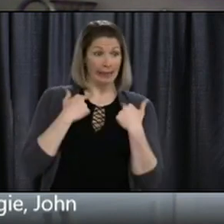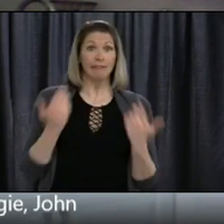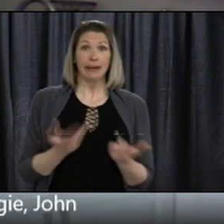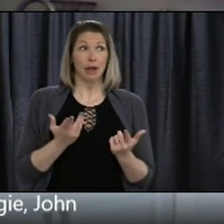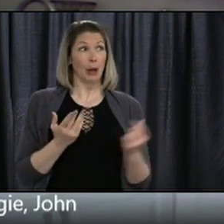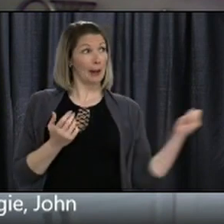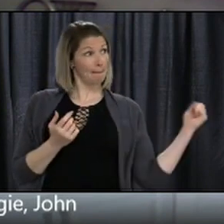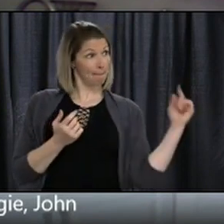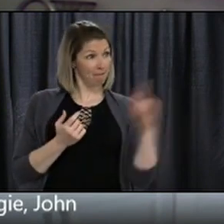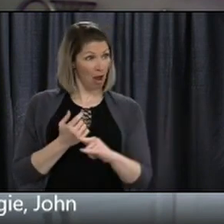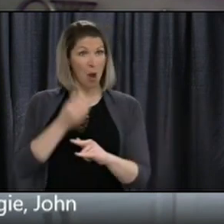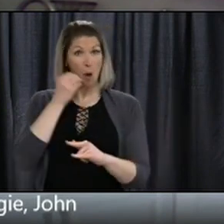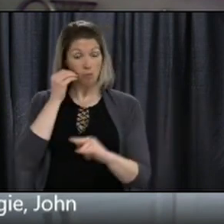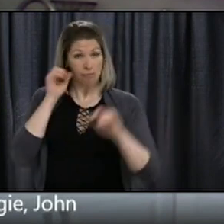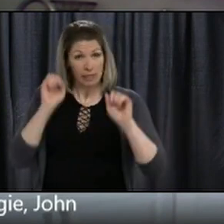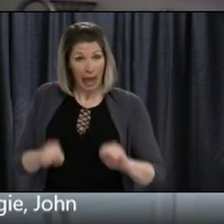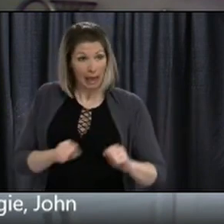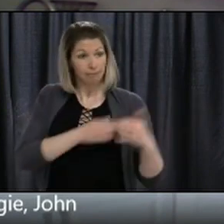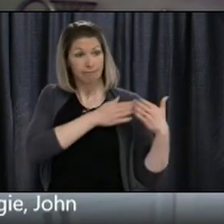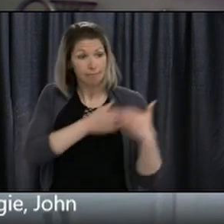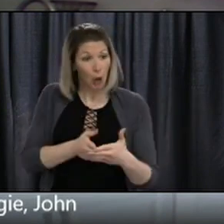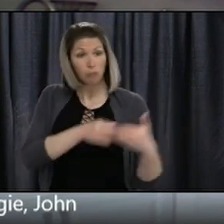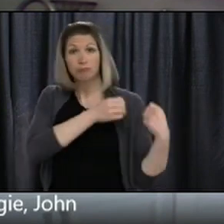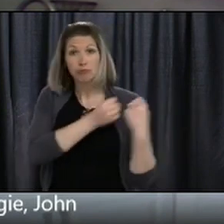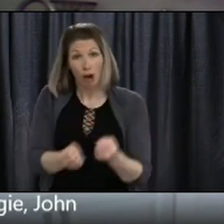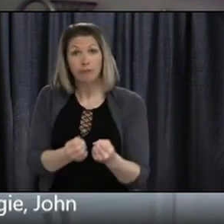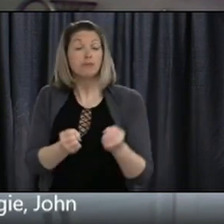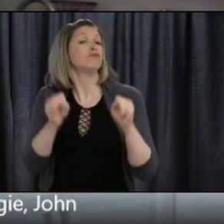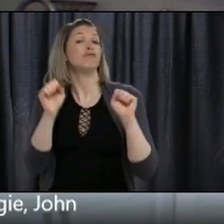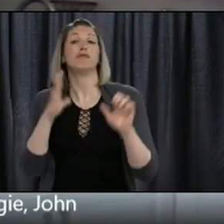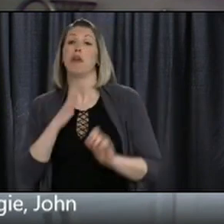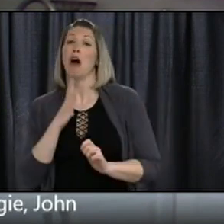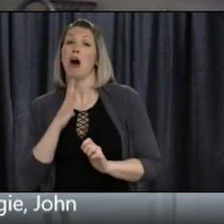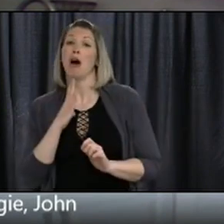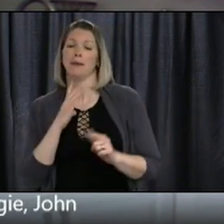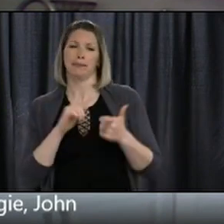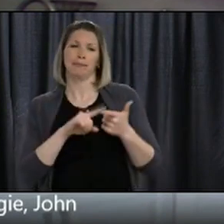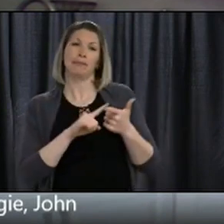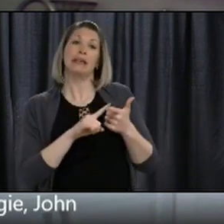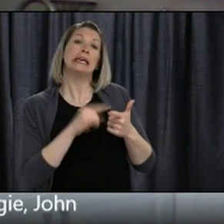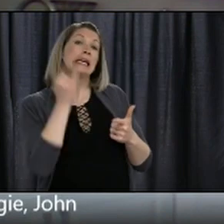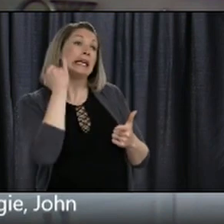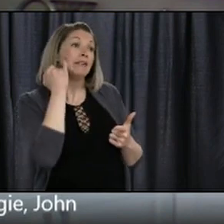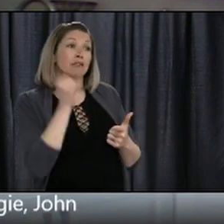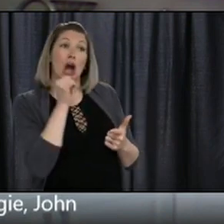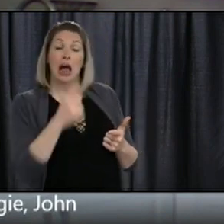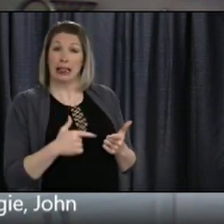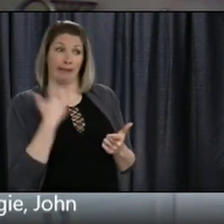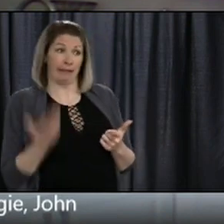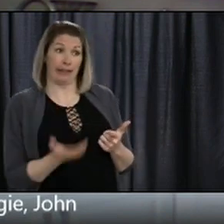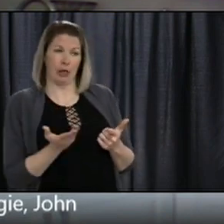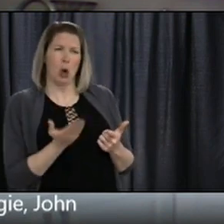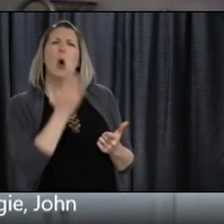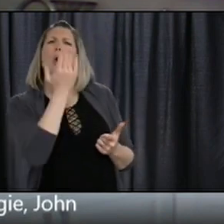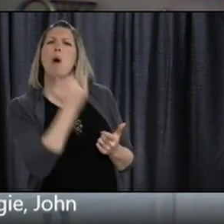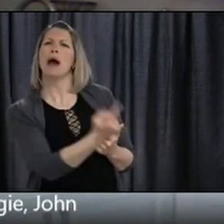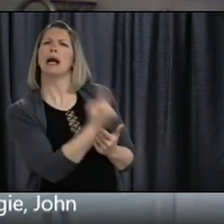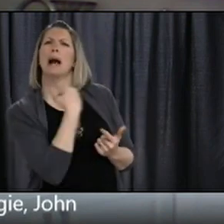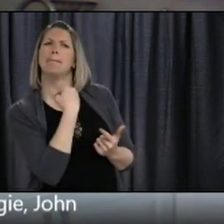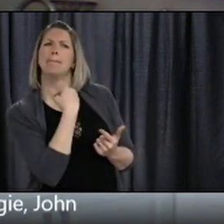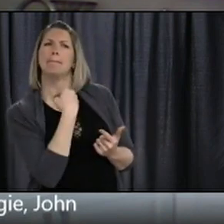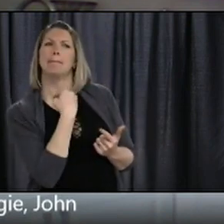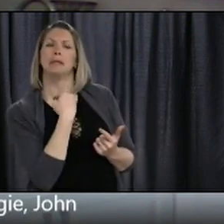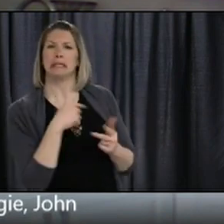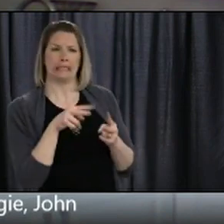not normally live here, then you need to have some specific reason for coming here. Either that could be for medical